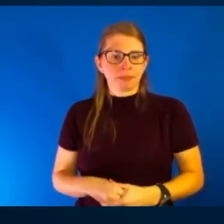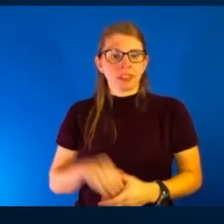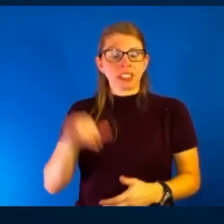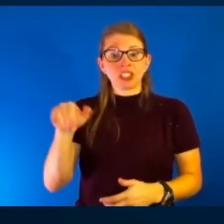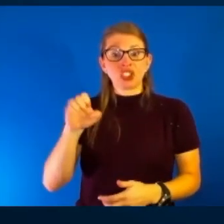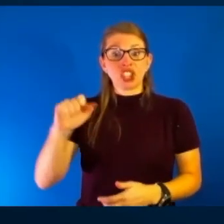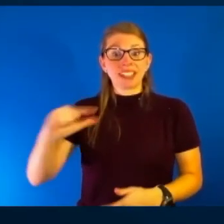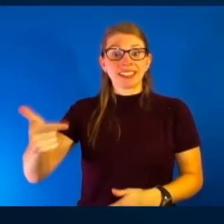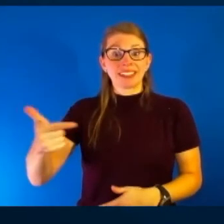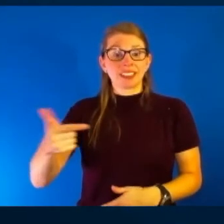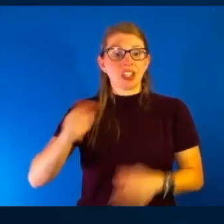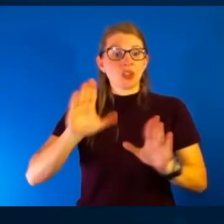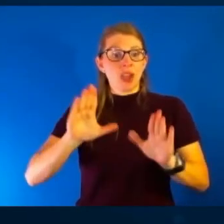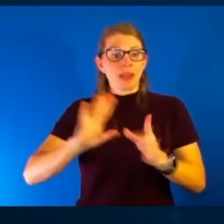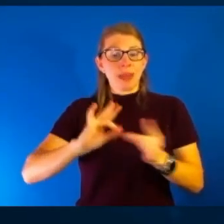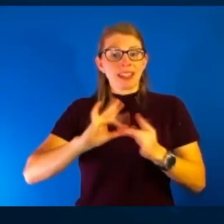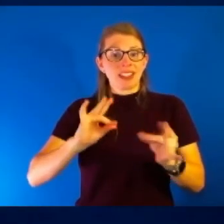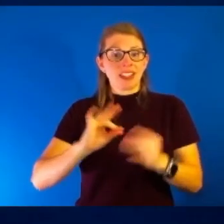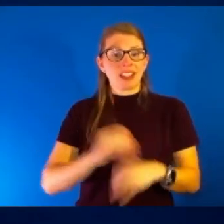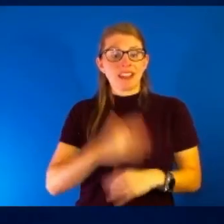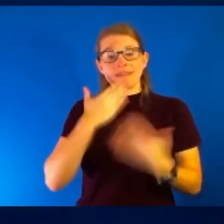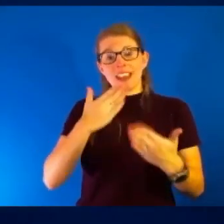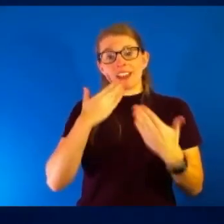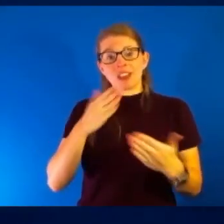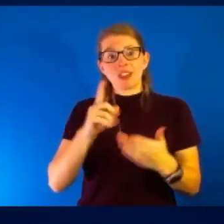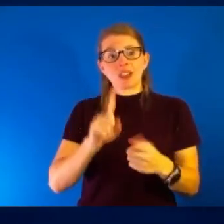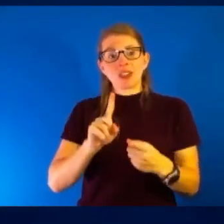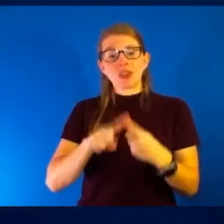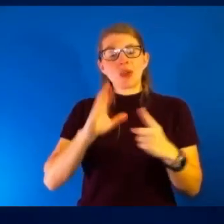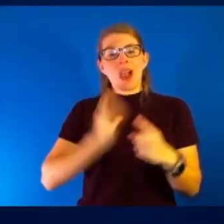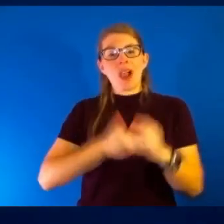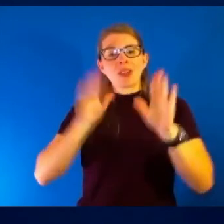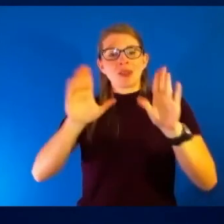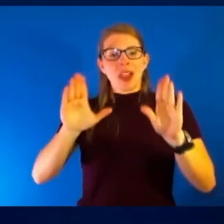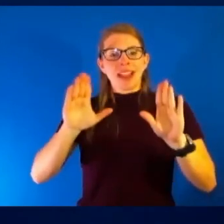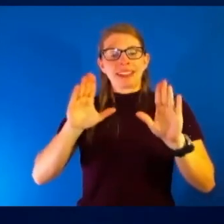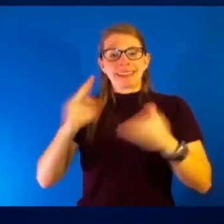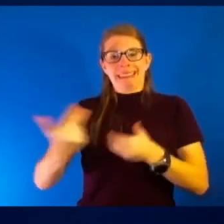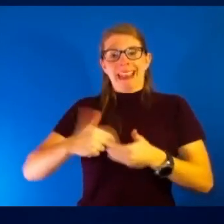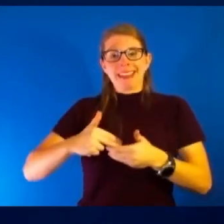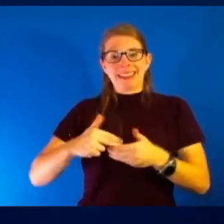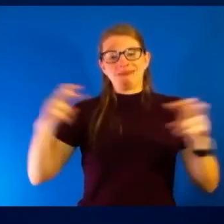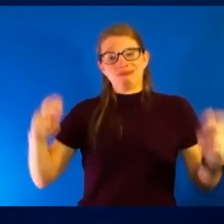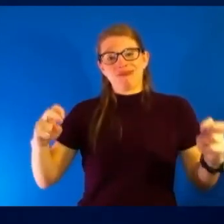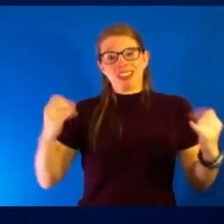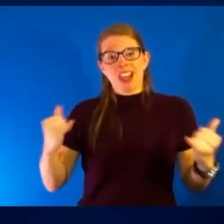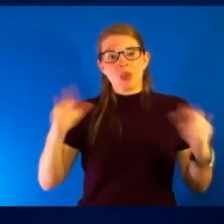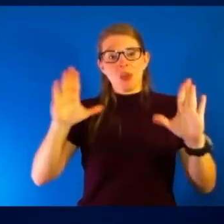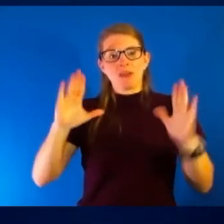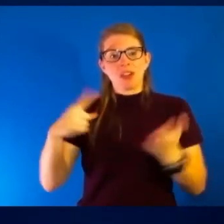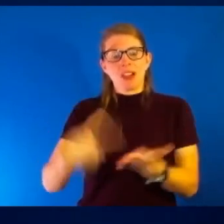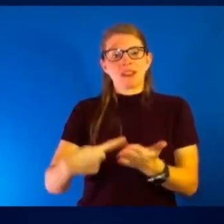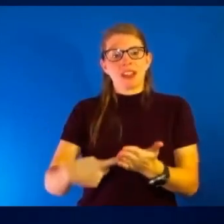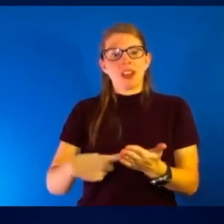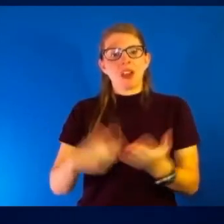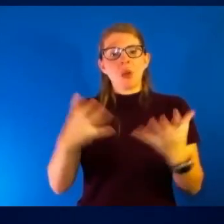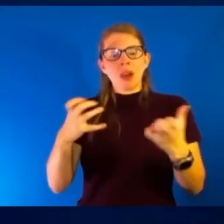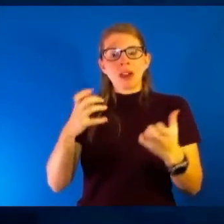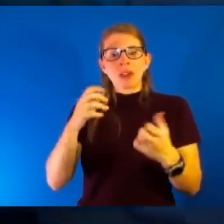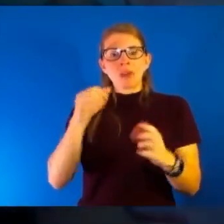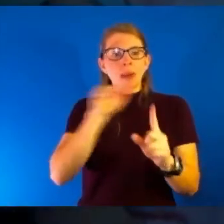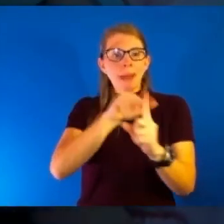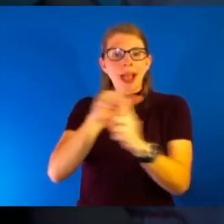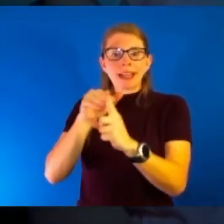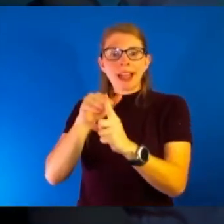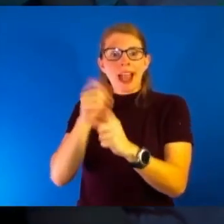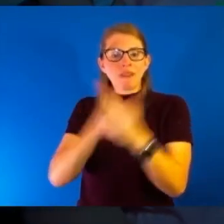Great message, Dr. Seitz. And thank you to our great guest today. What a wonderful, wonderful conversation. We just want to remind everyone to send the pics in